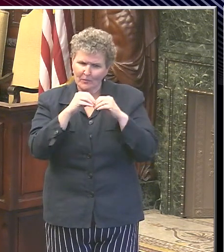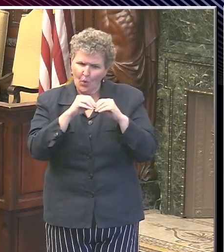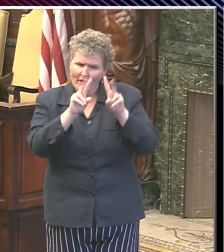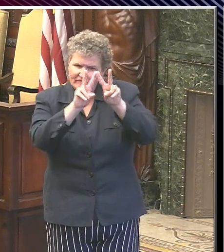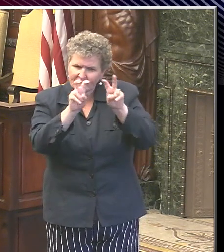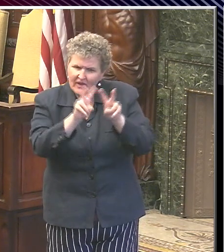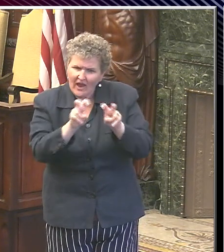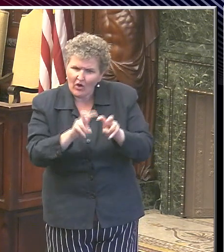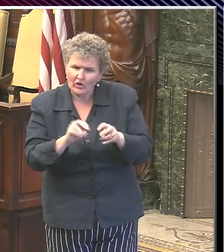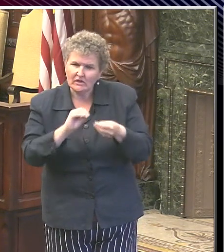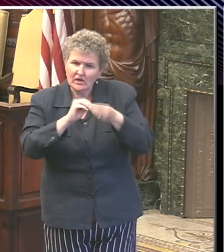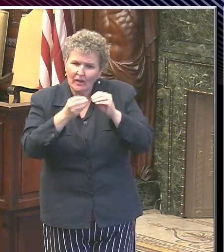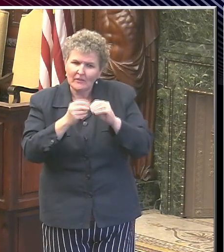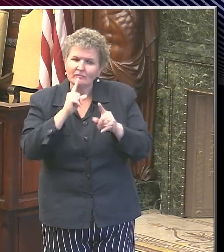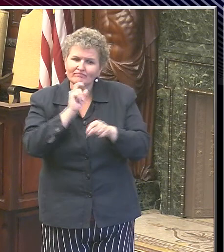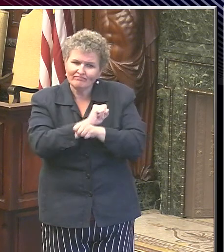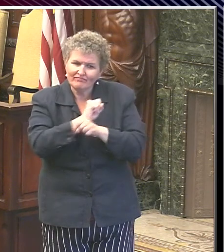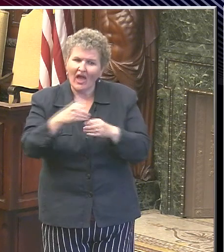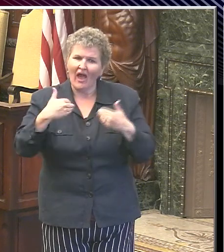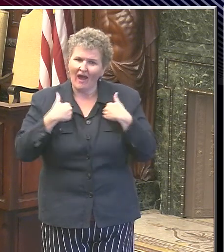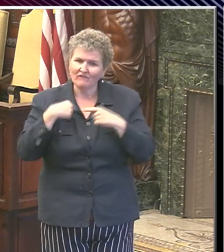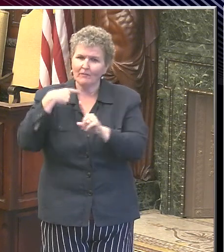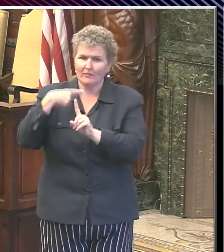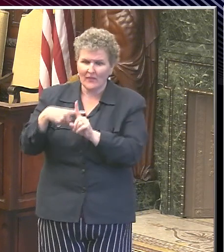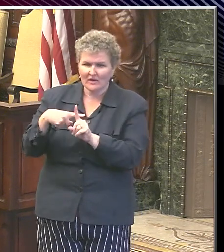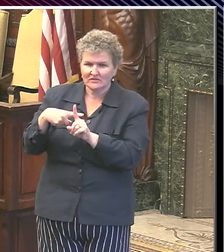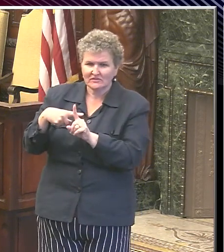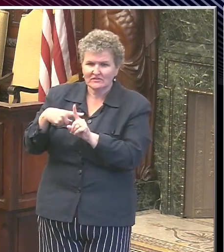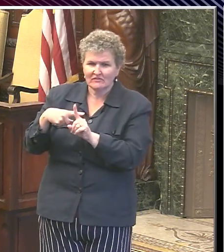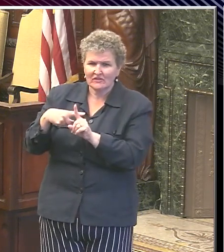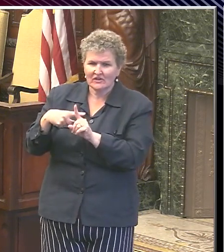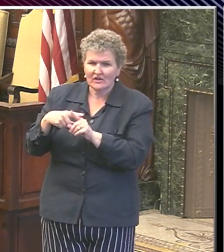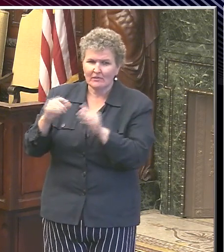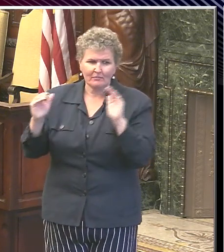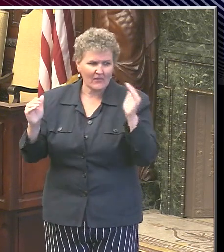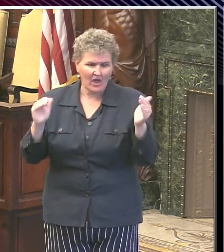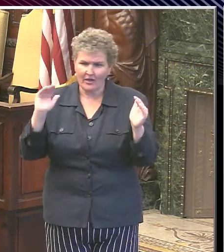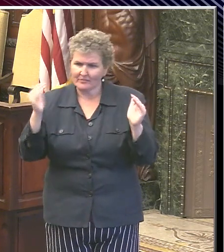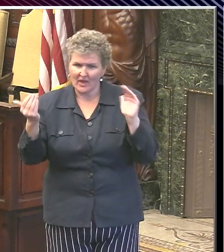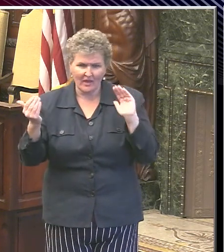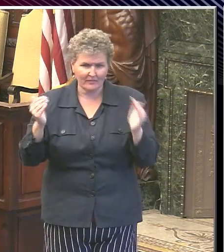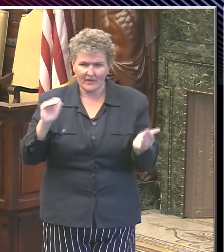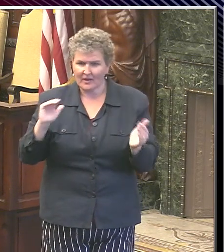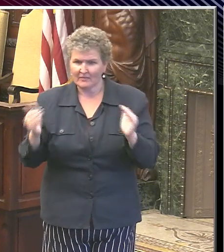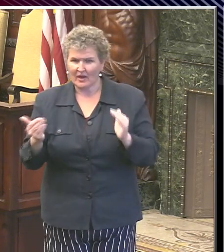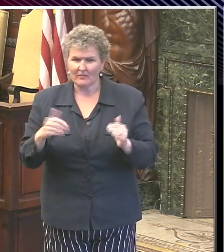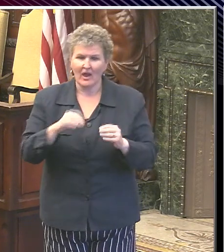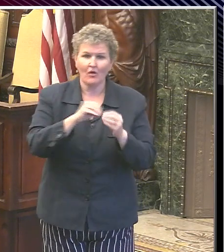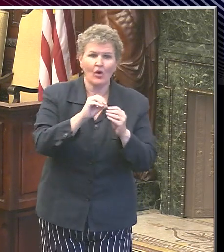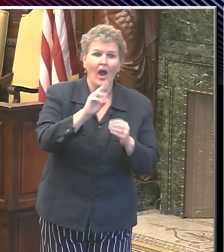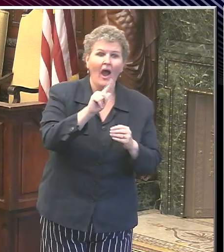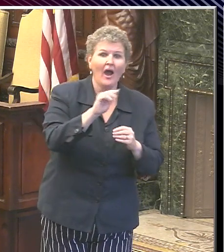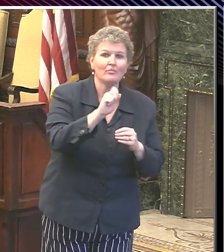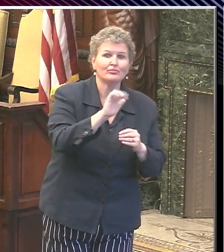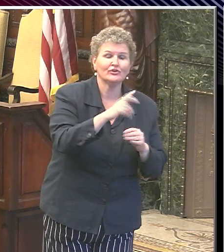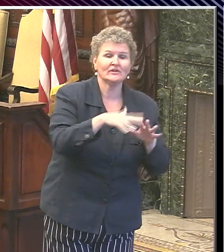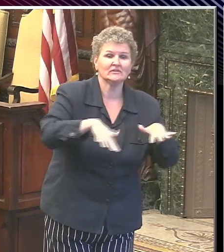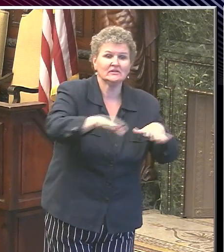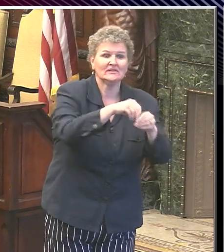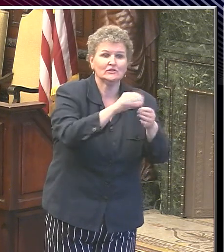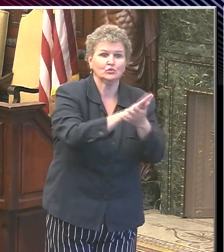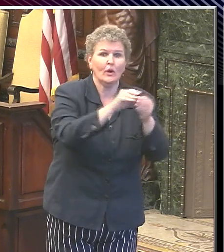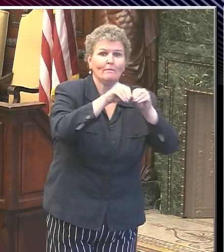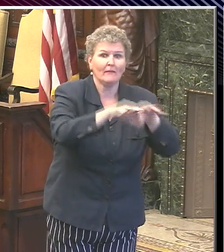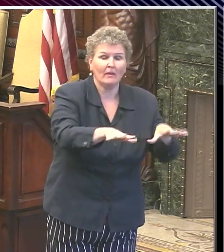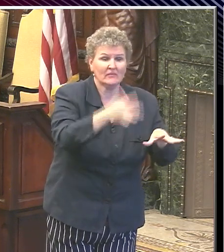rise in rates or the change in rates across the community. We look at potential outbreaks in schools, if schools are open. And then we're going to look